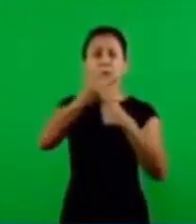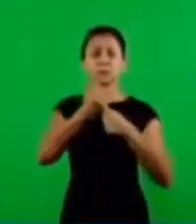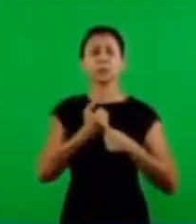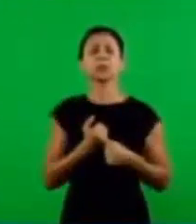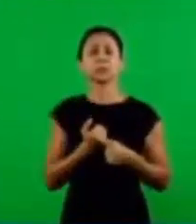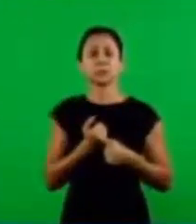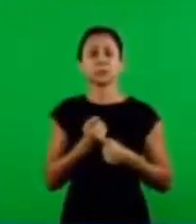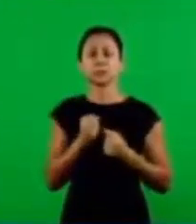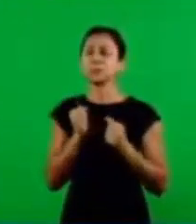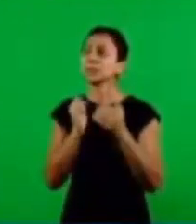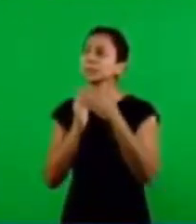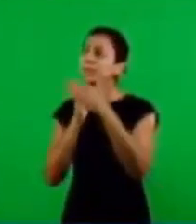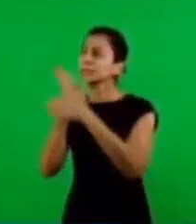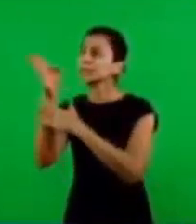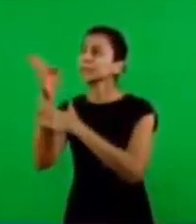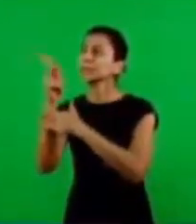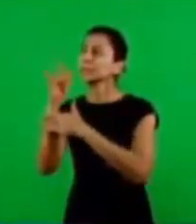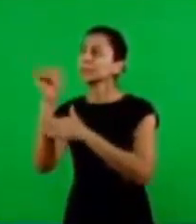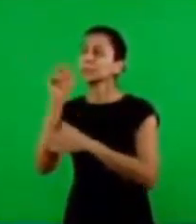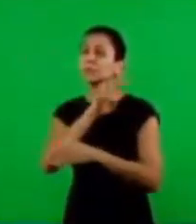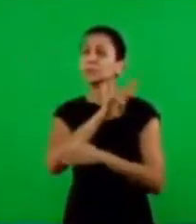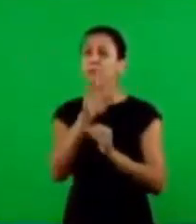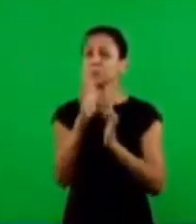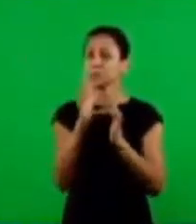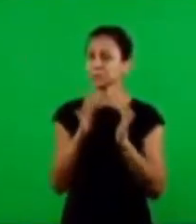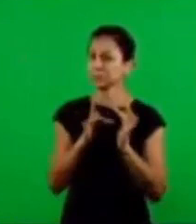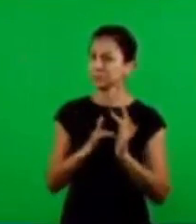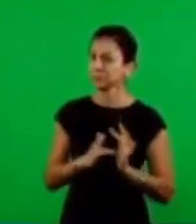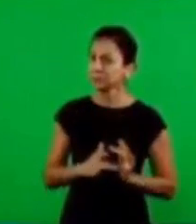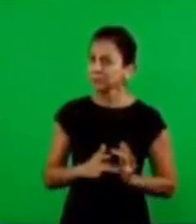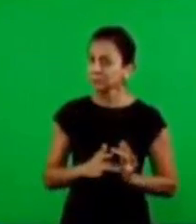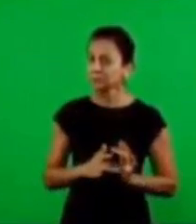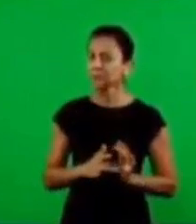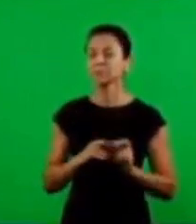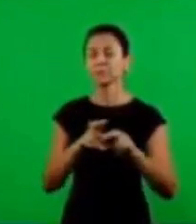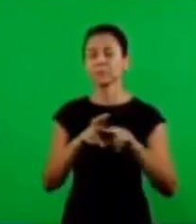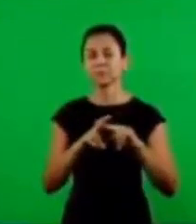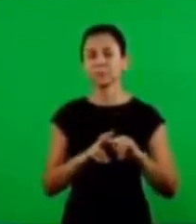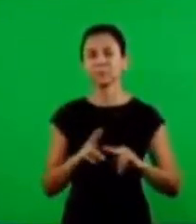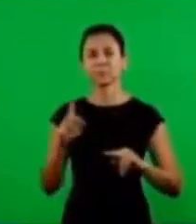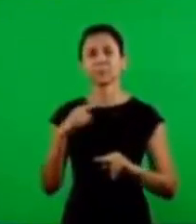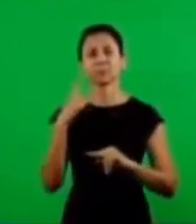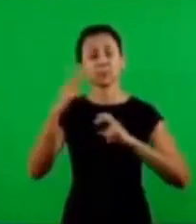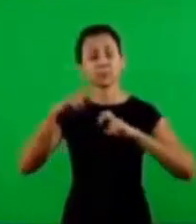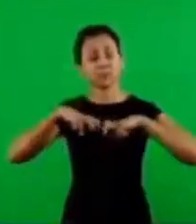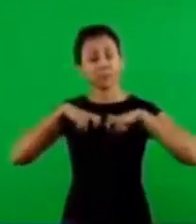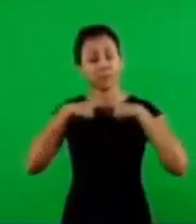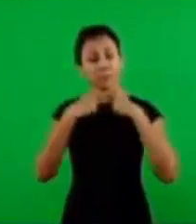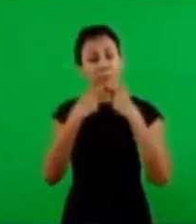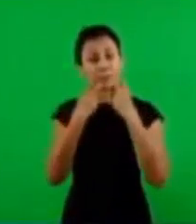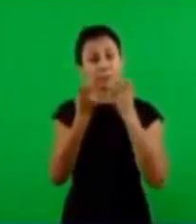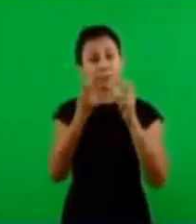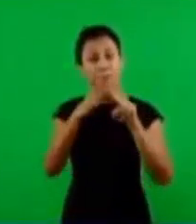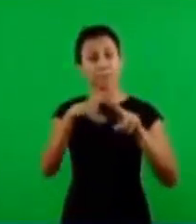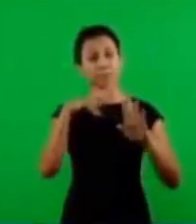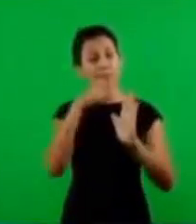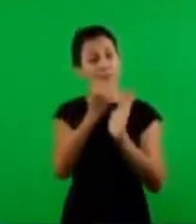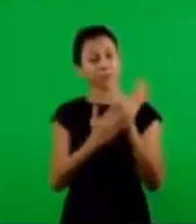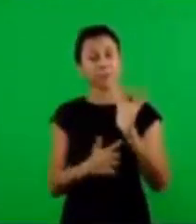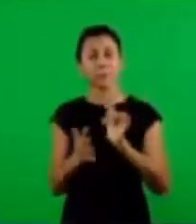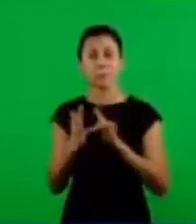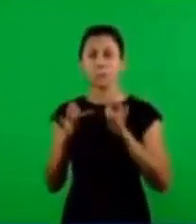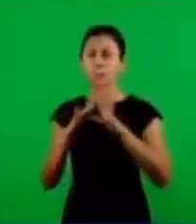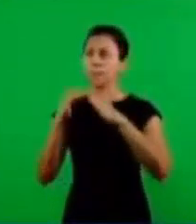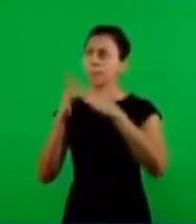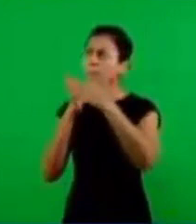curtain was ripped, and now we can enter into the Holy of Holies through the blood of Jesus. That's why we pray for the blood